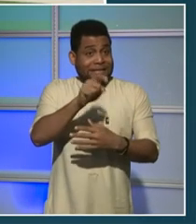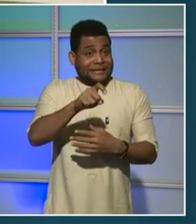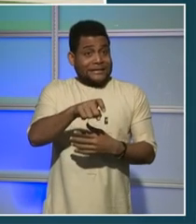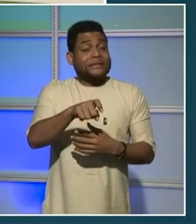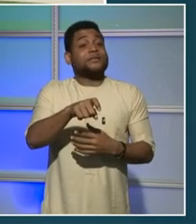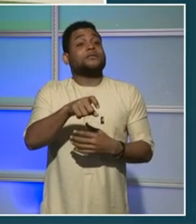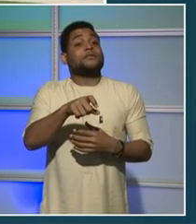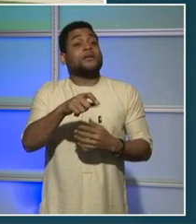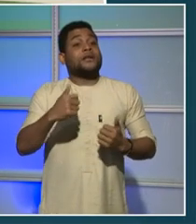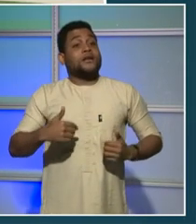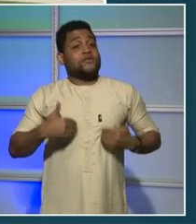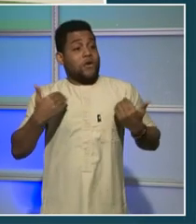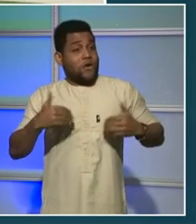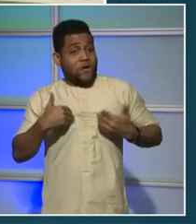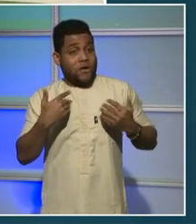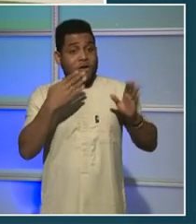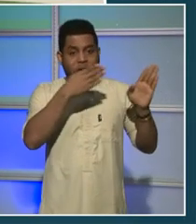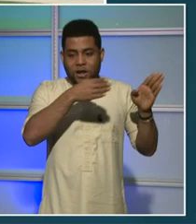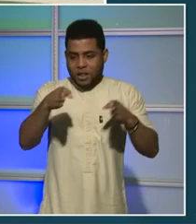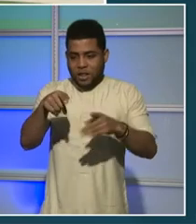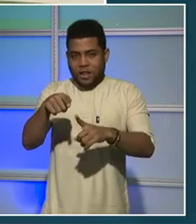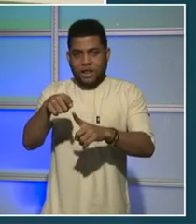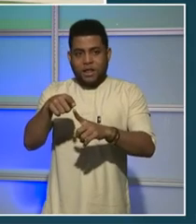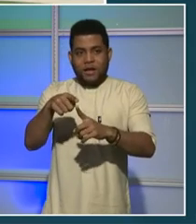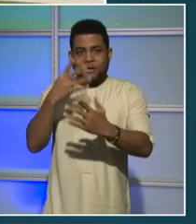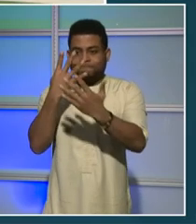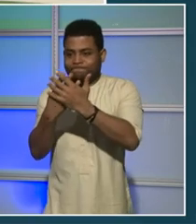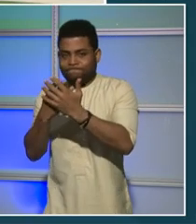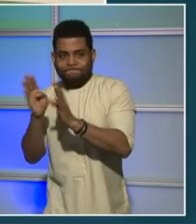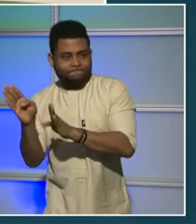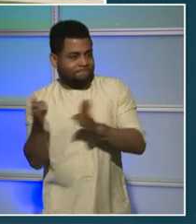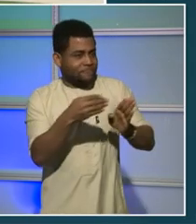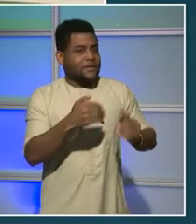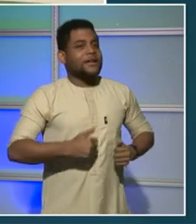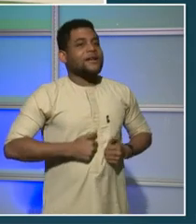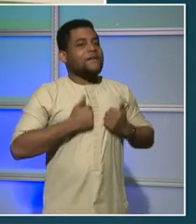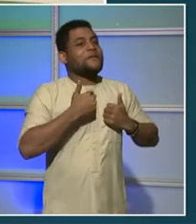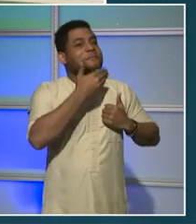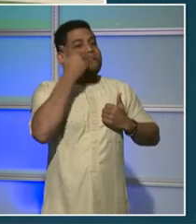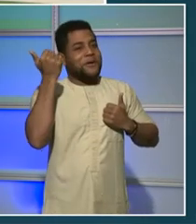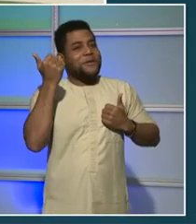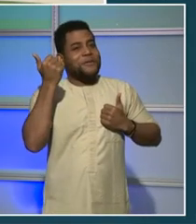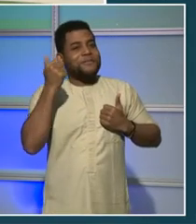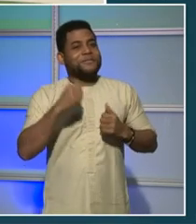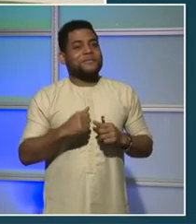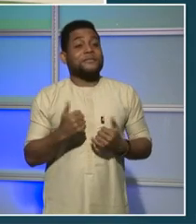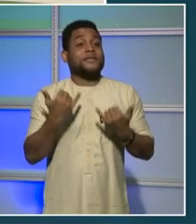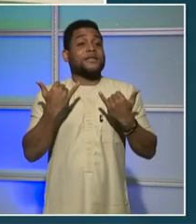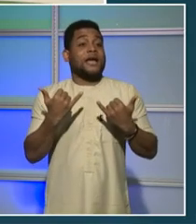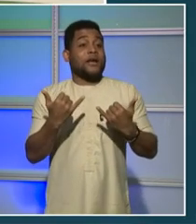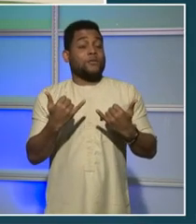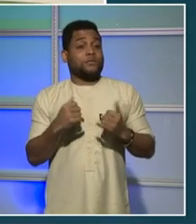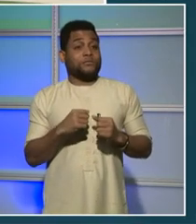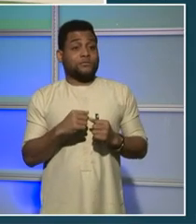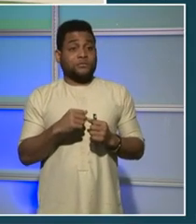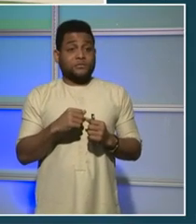ultimately immersed in the justice system. So one part of the system can't function successfully without the others.